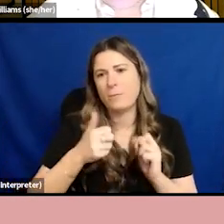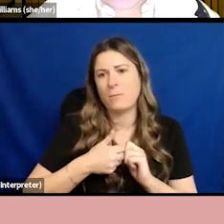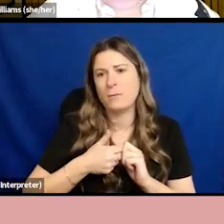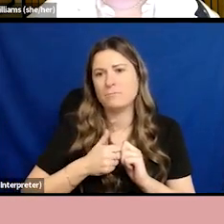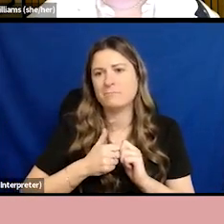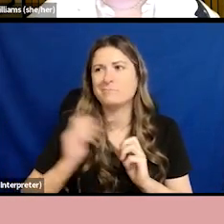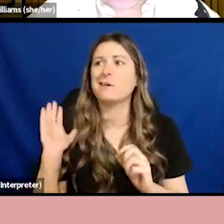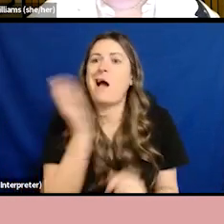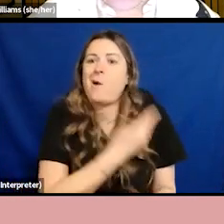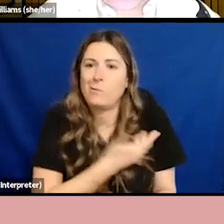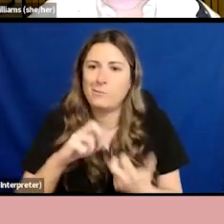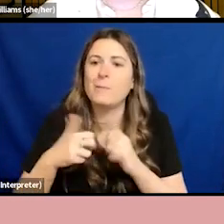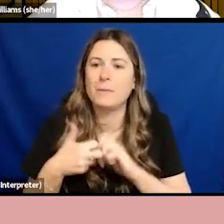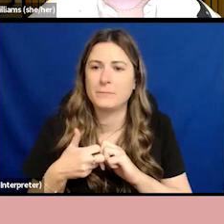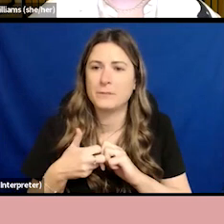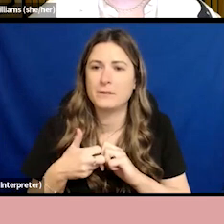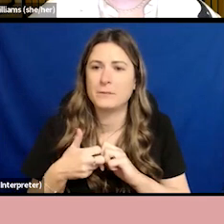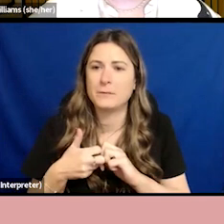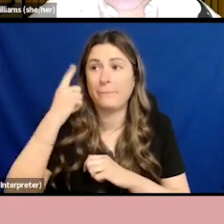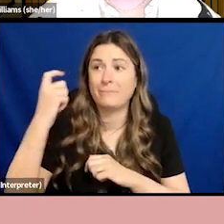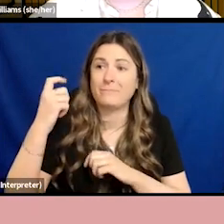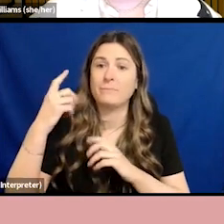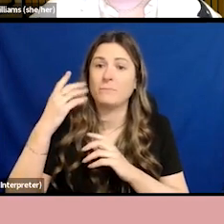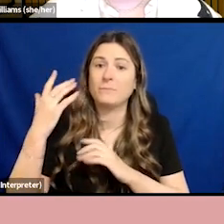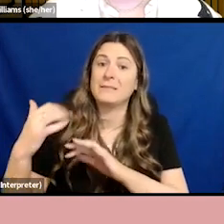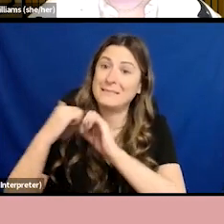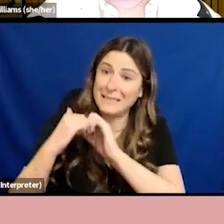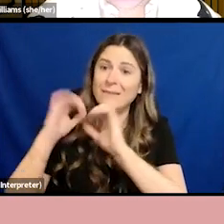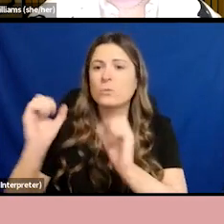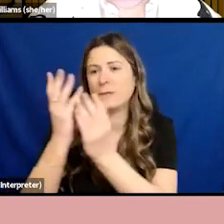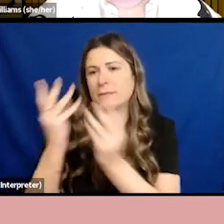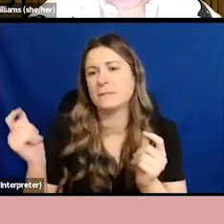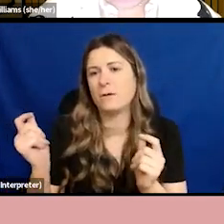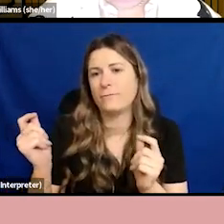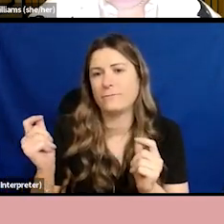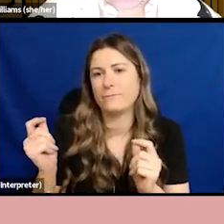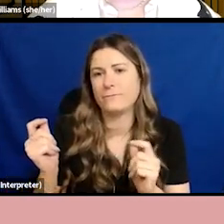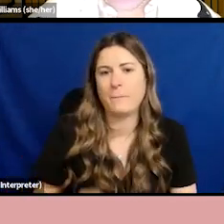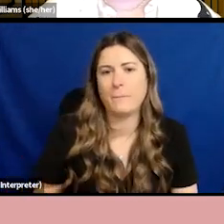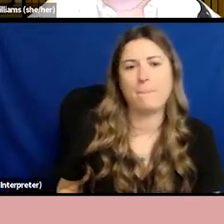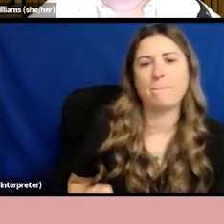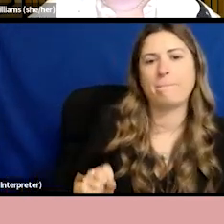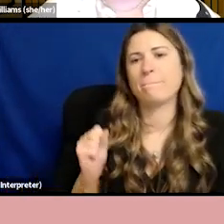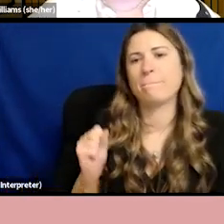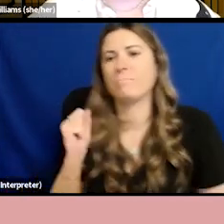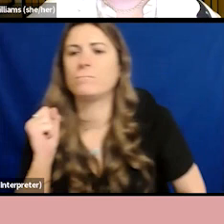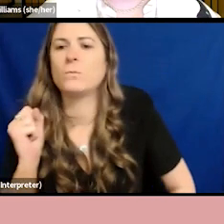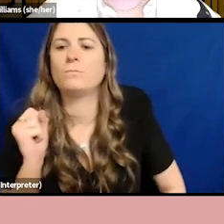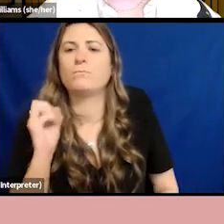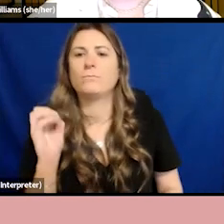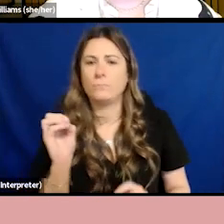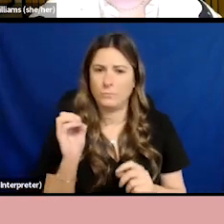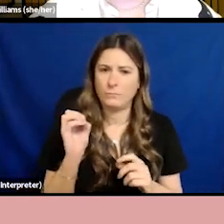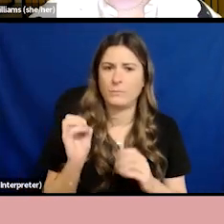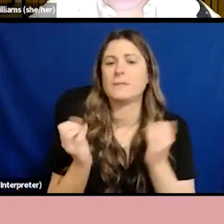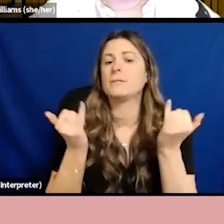and together we can sort them out. So let's go. We've done the groundwork. So what can you actually do to